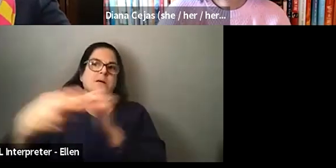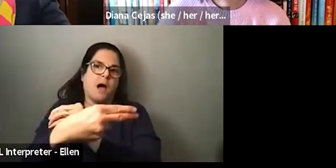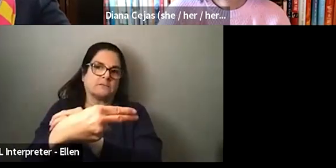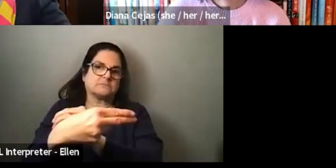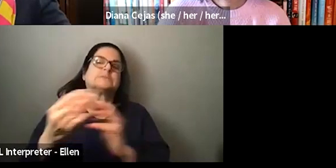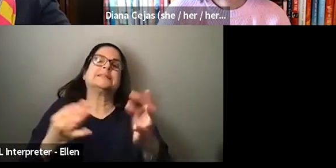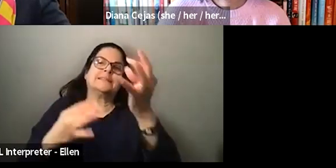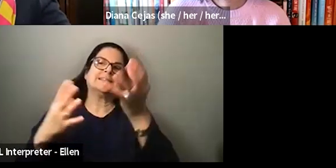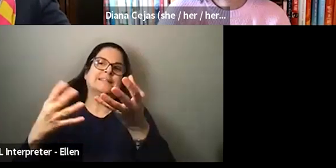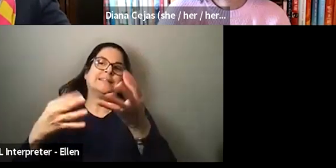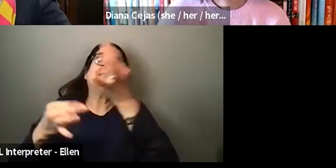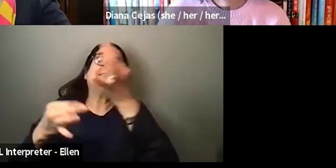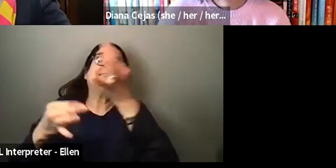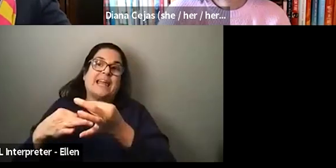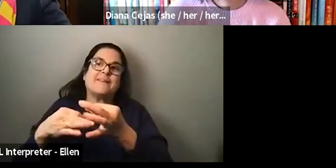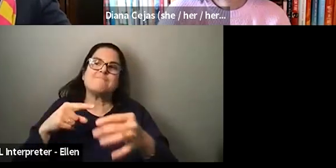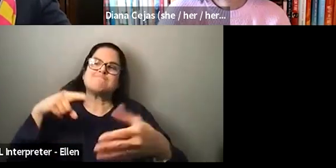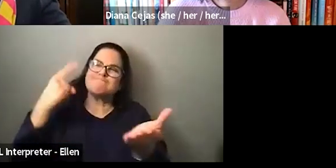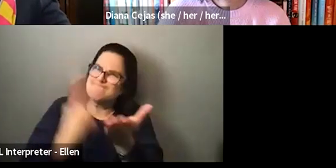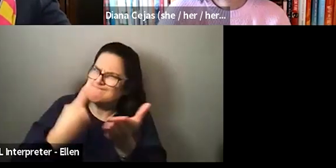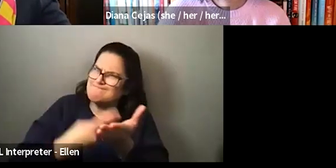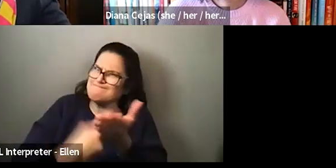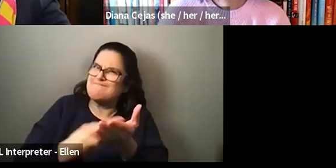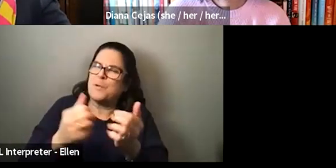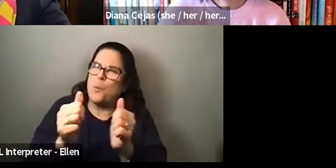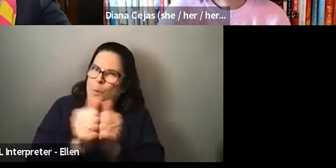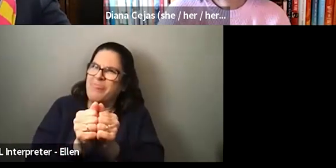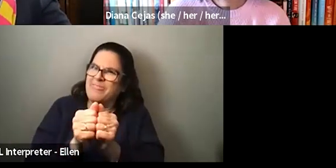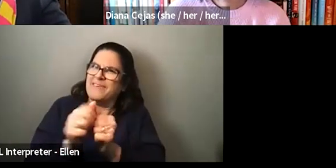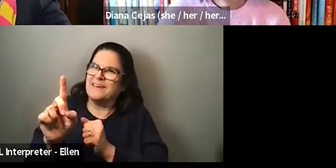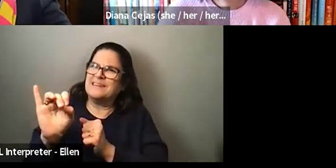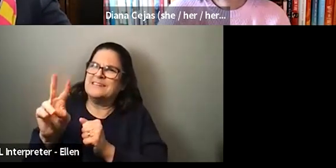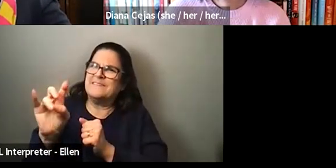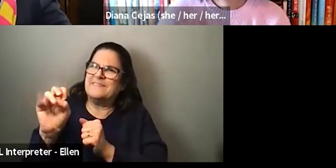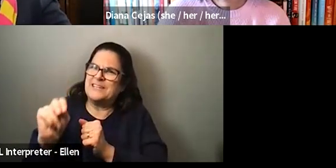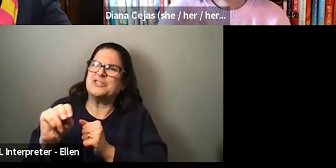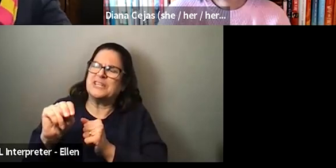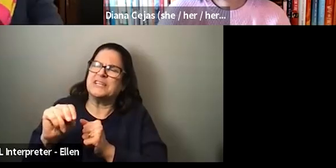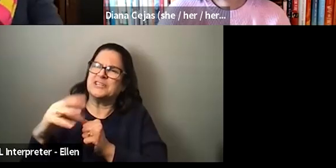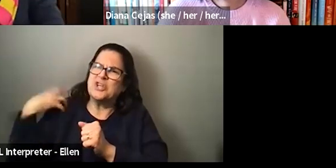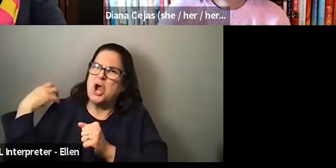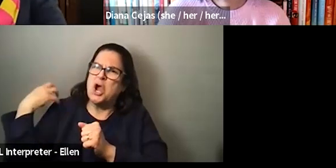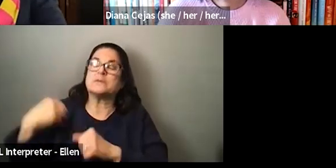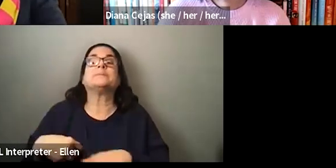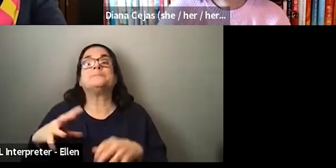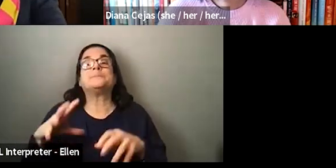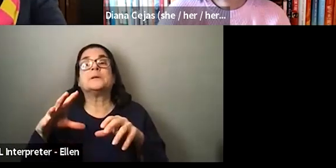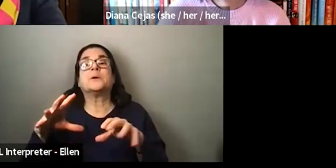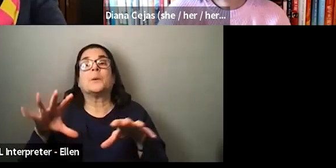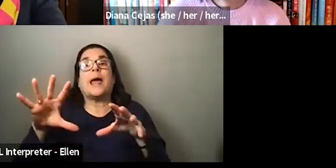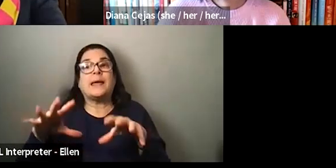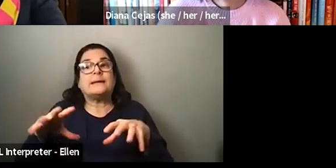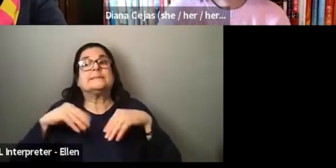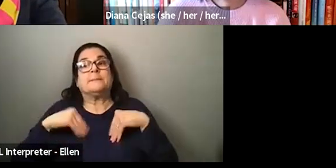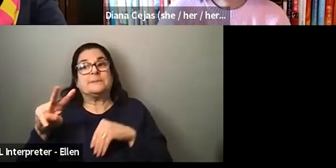with division chairs, um, you know, so I, when I took my second job, which I just started 16 months ago, um, I